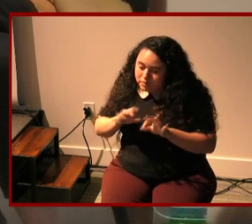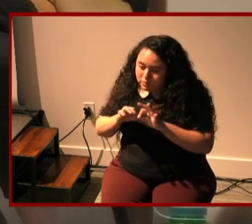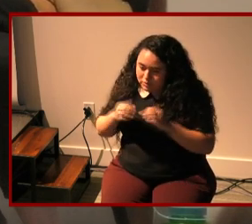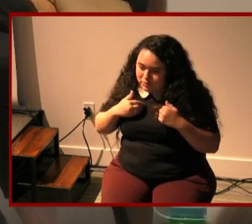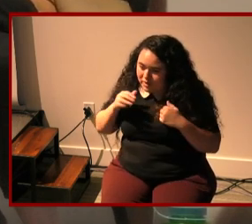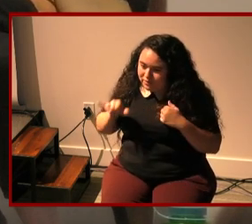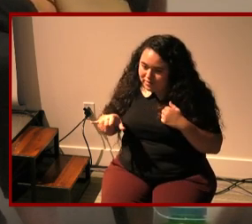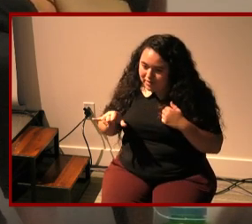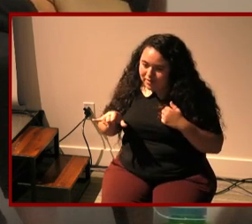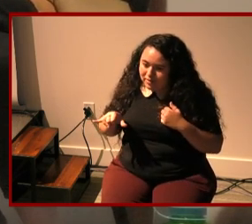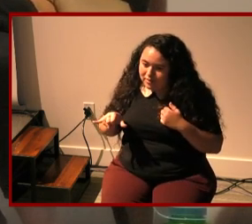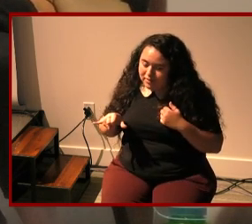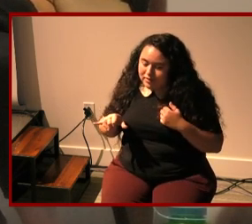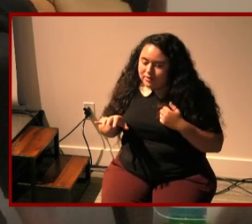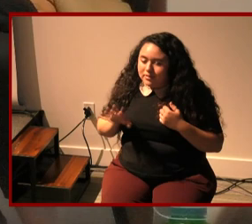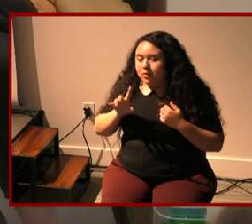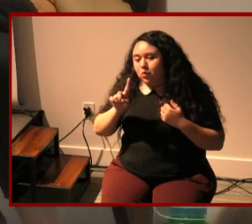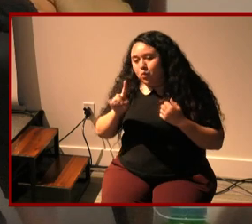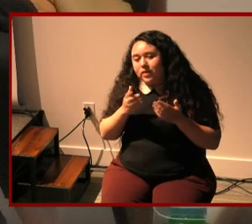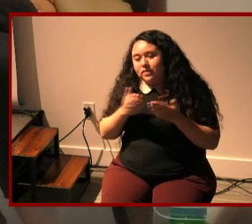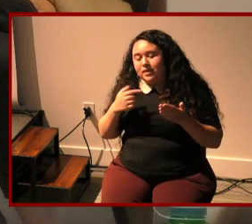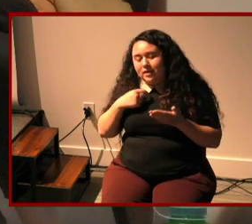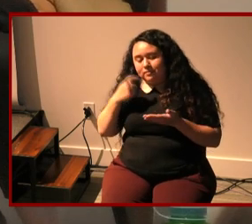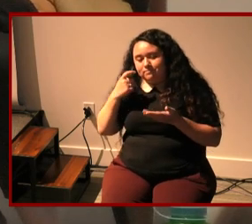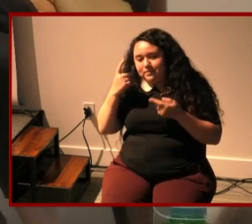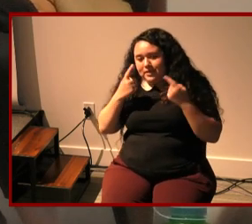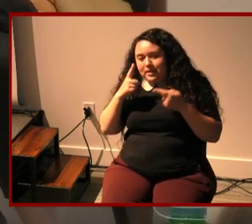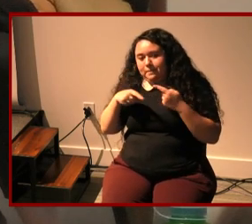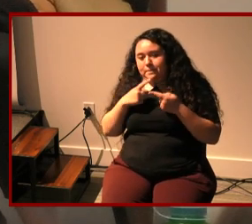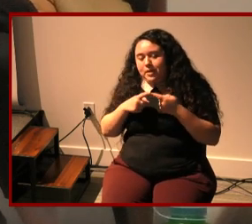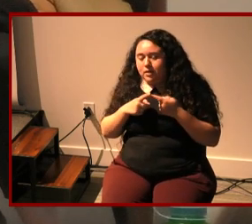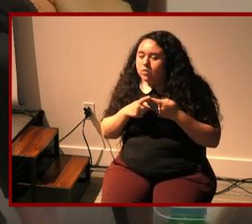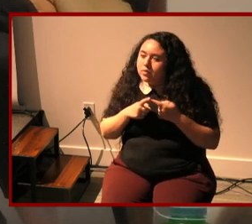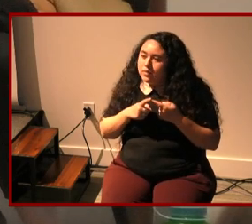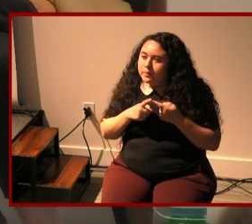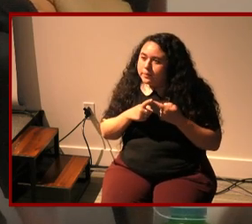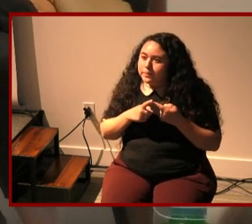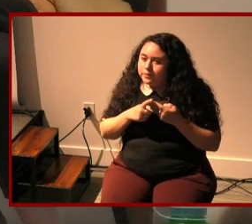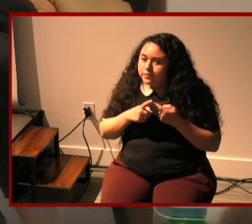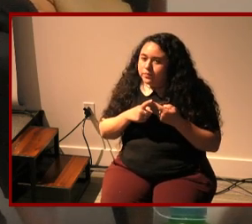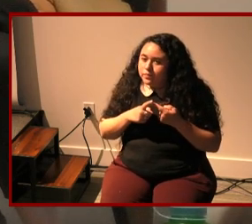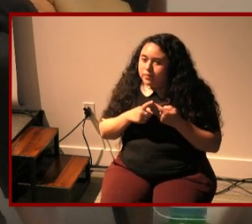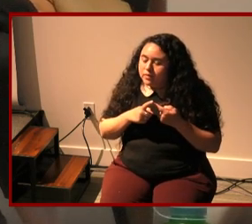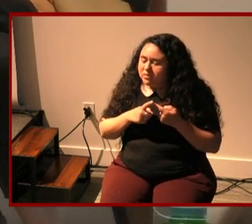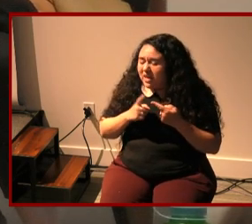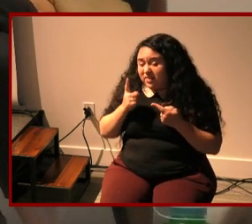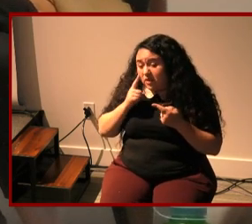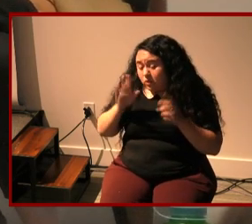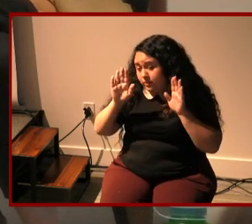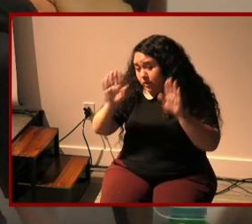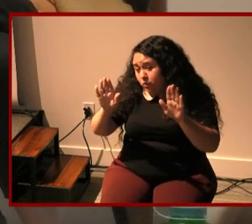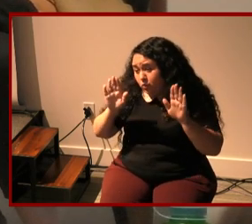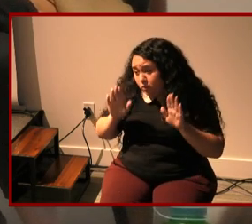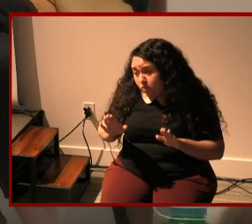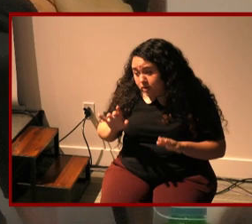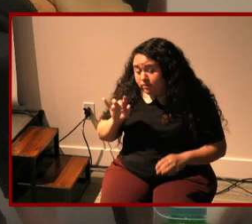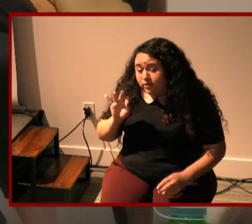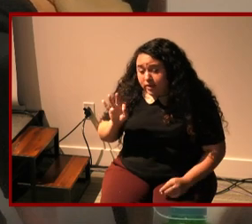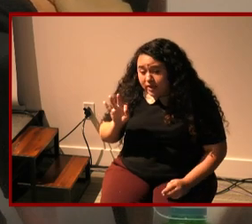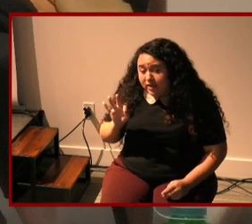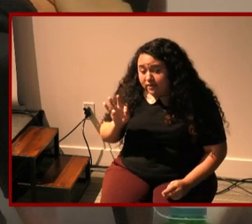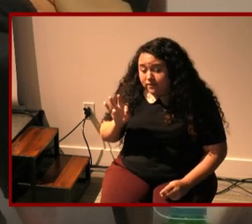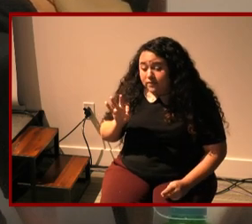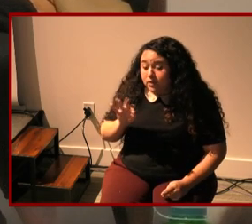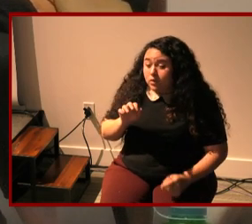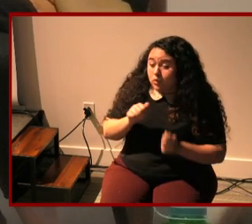one thing that i think about that might be really um wonderful is if with the